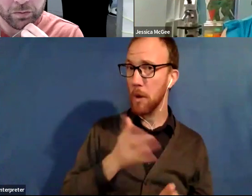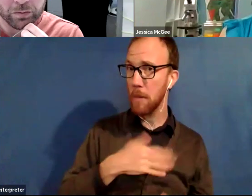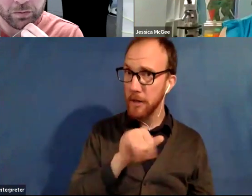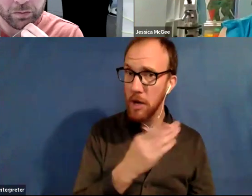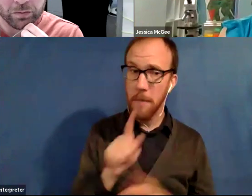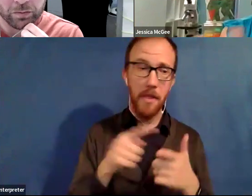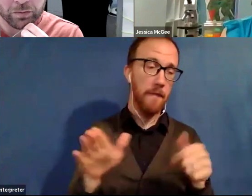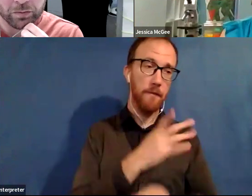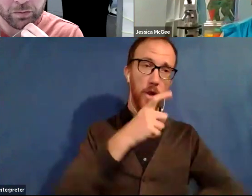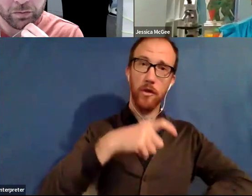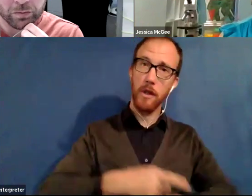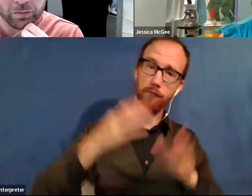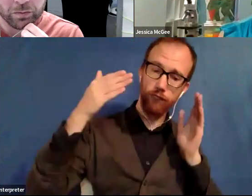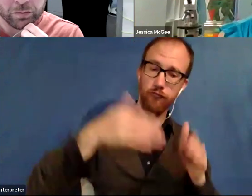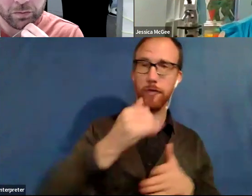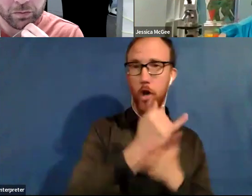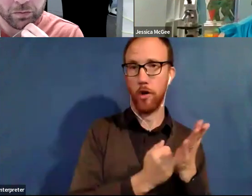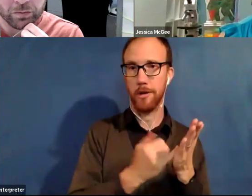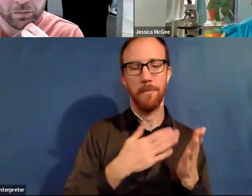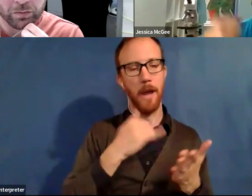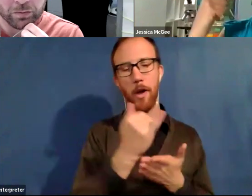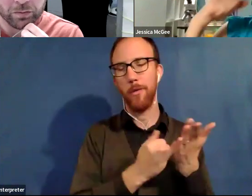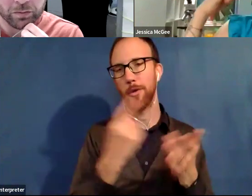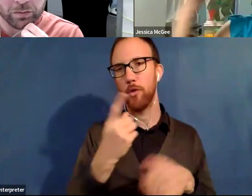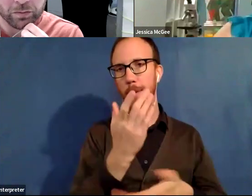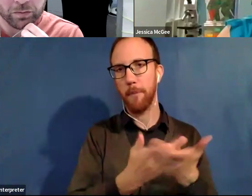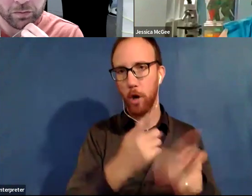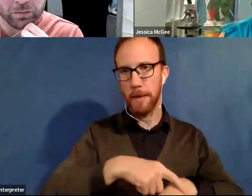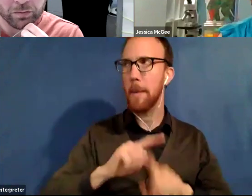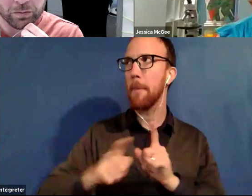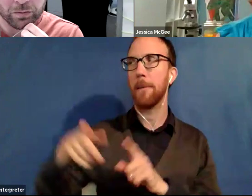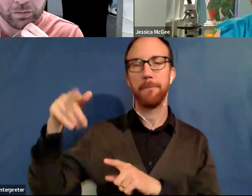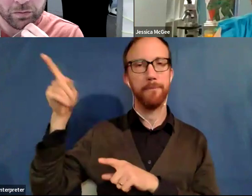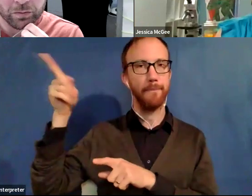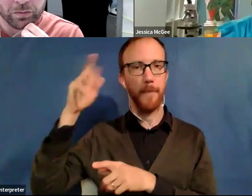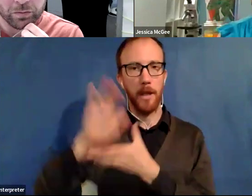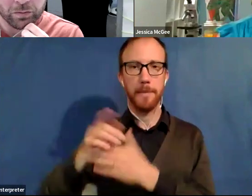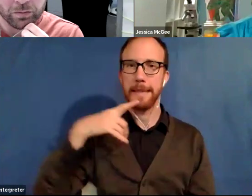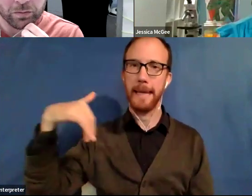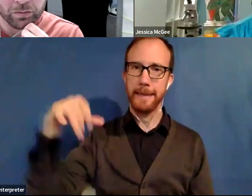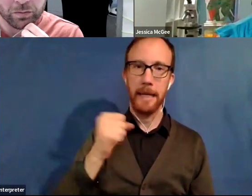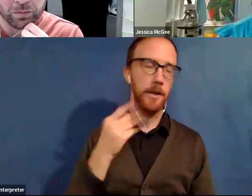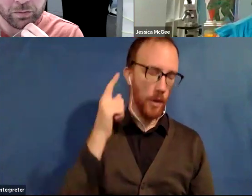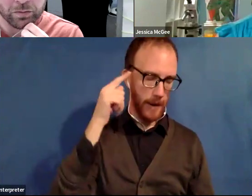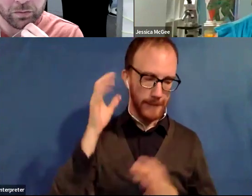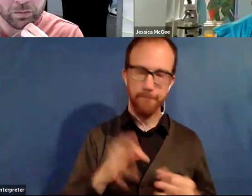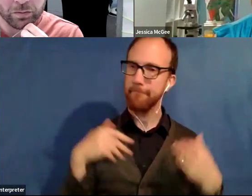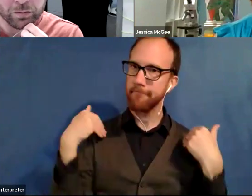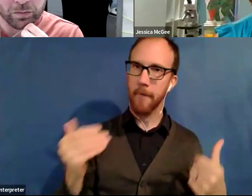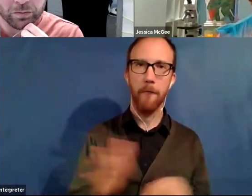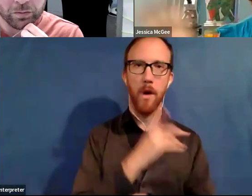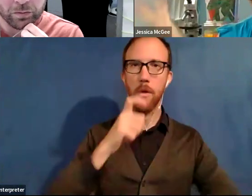being an artist because my art had always been part-time and he said, yes. And so we were like, yes, I'm going to devote myself full-time to being an artist.